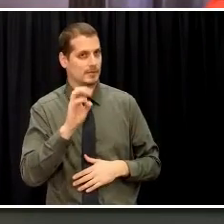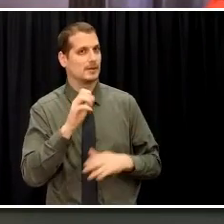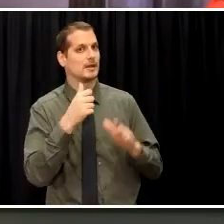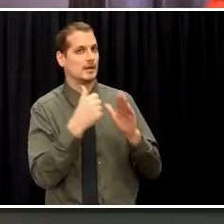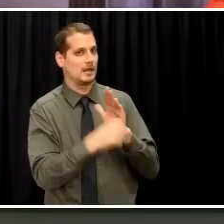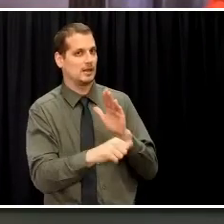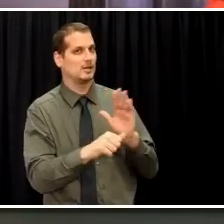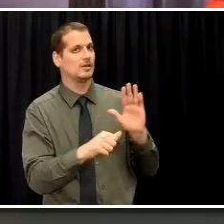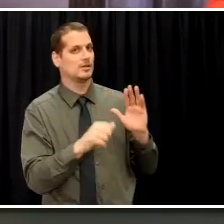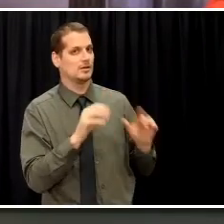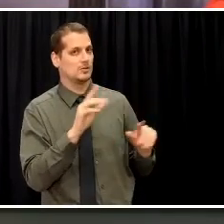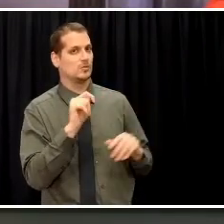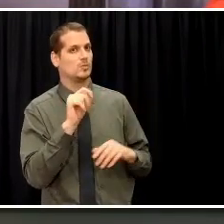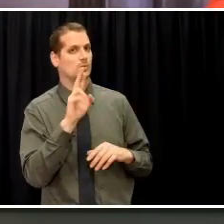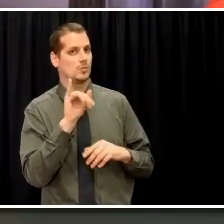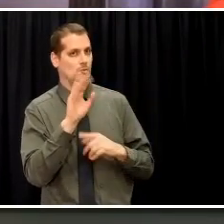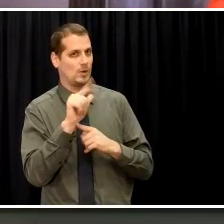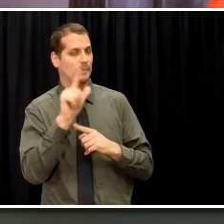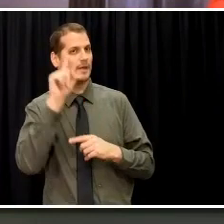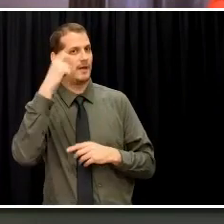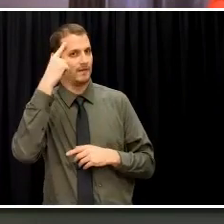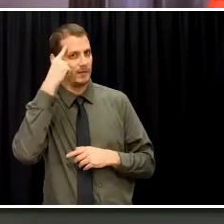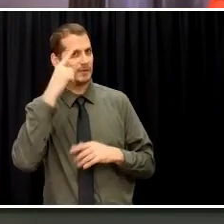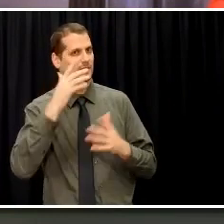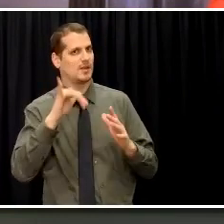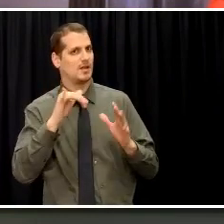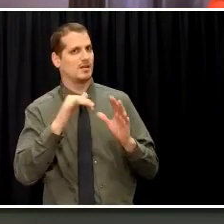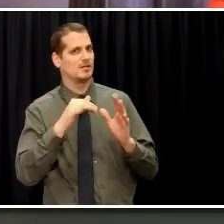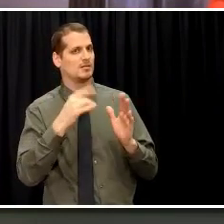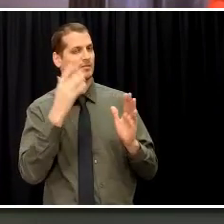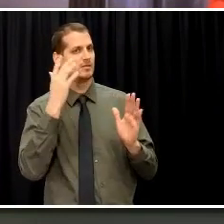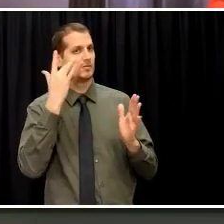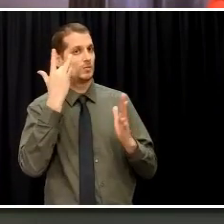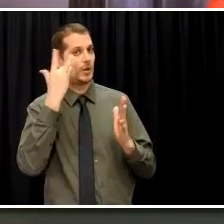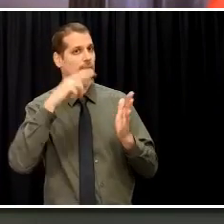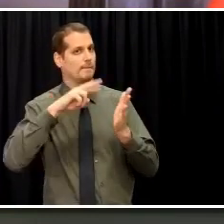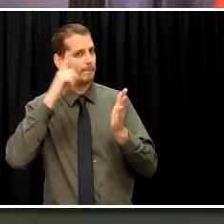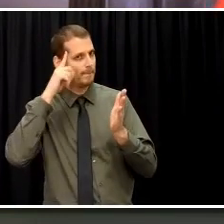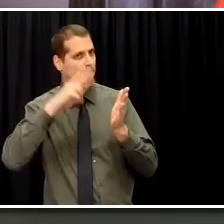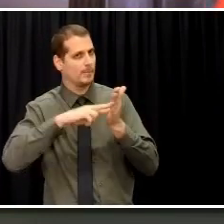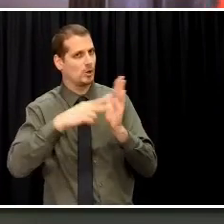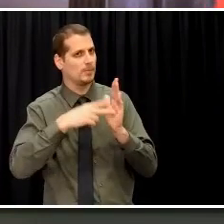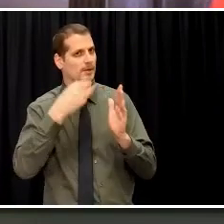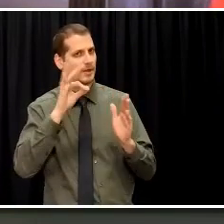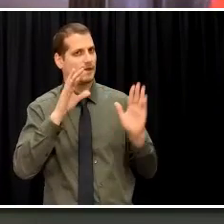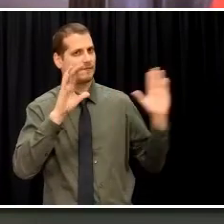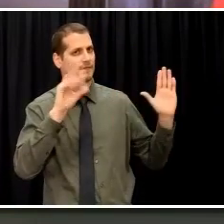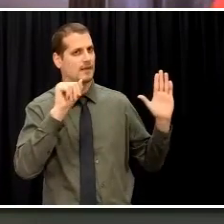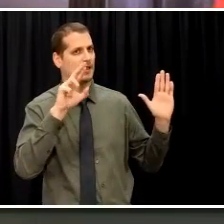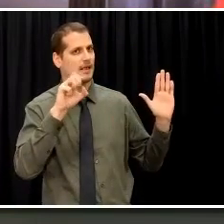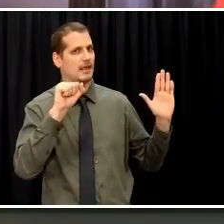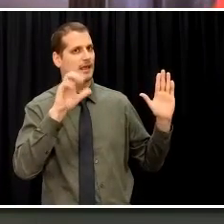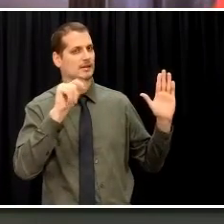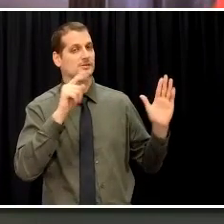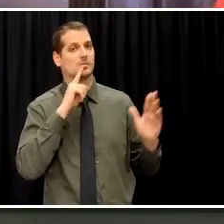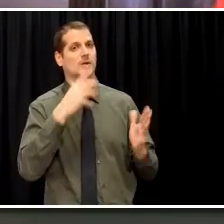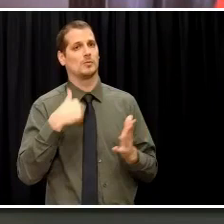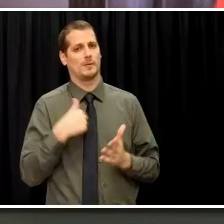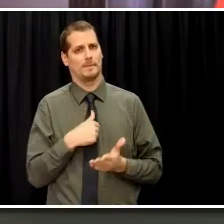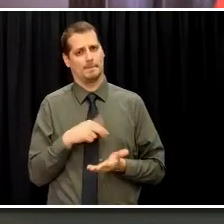as tribal governments for purposes of the CARES Act. What we're talking about